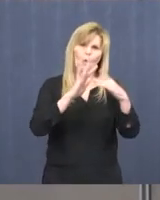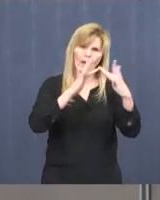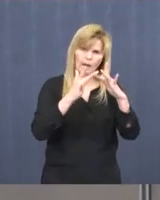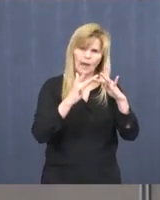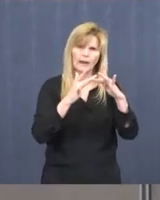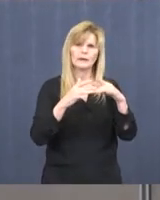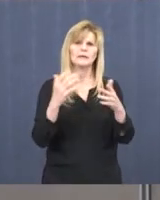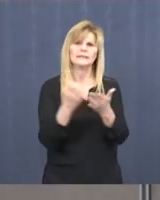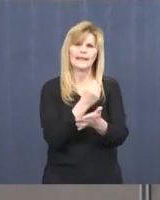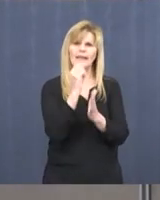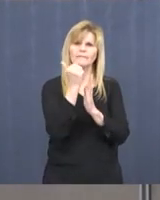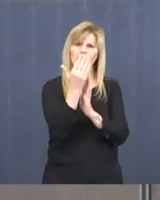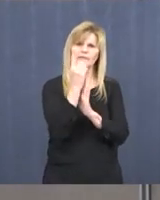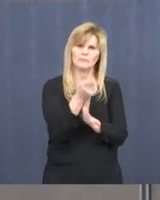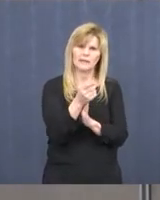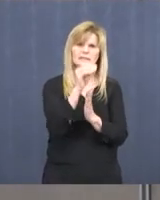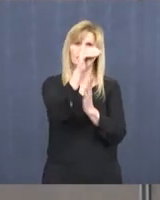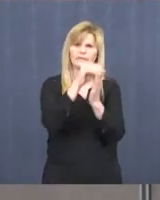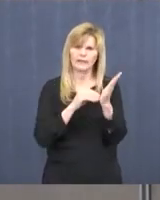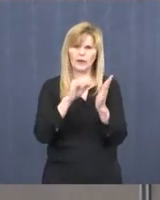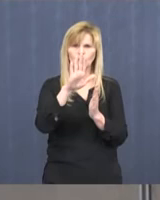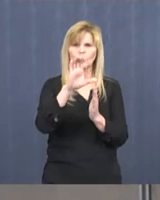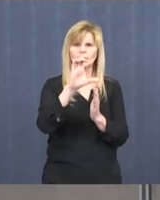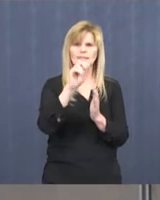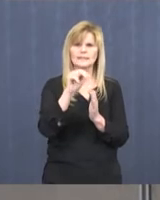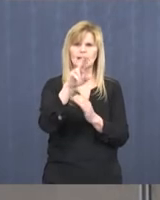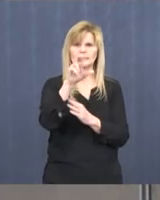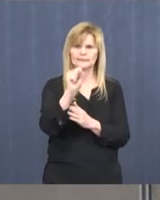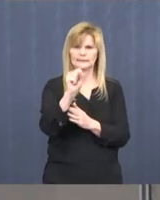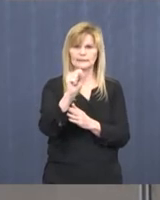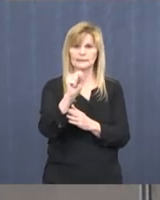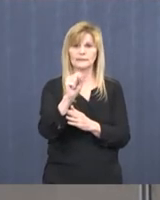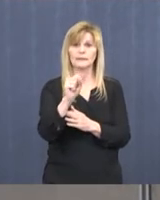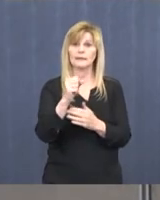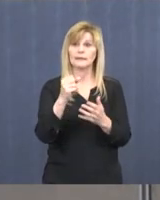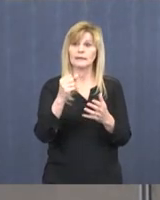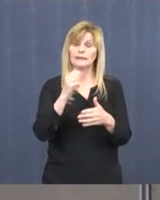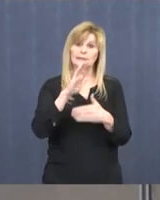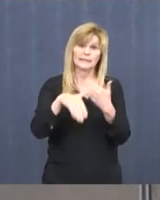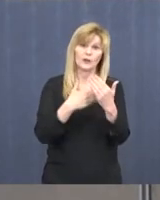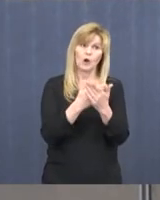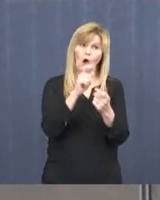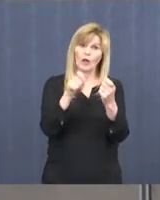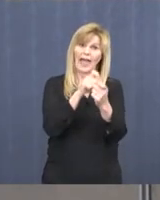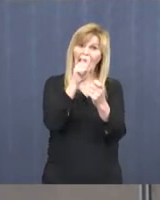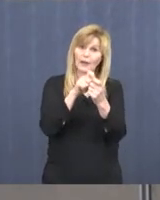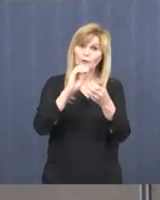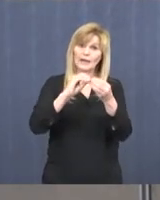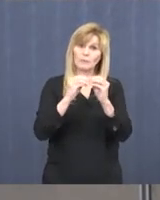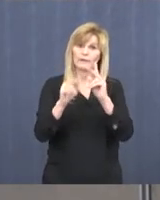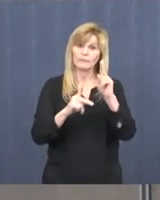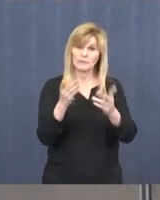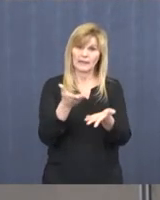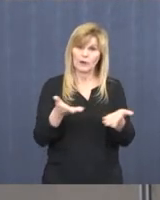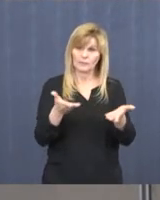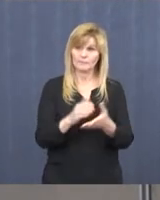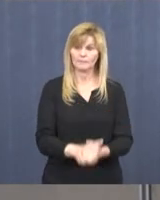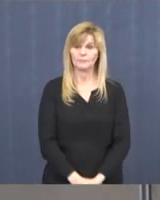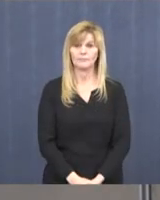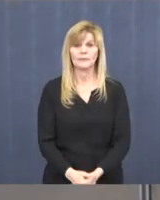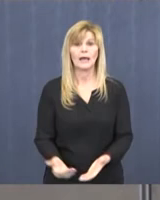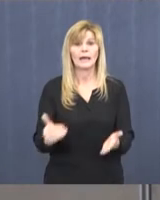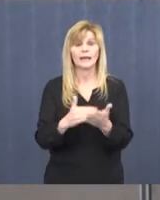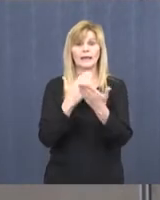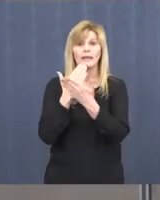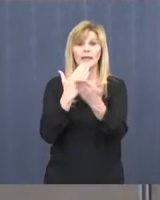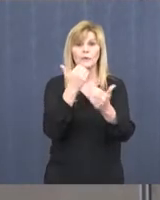take the 15 minutes, fill out your census surveys, and let's get it all correct and accurate. Other than that, again, thank you